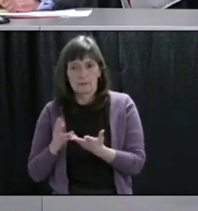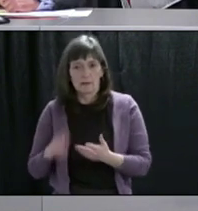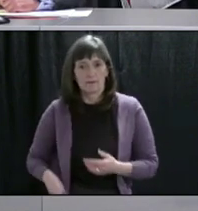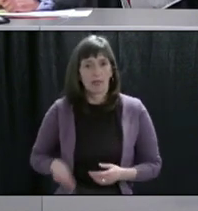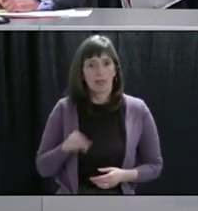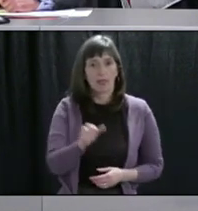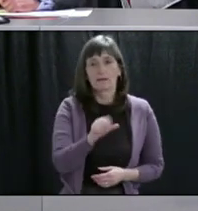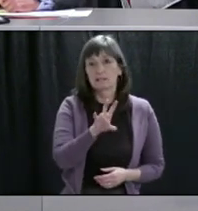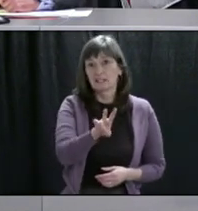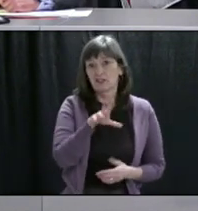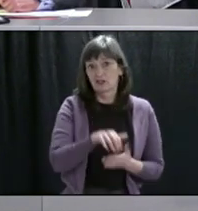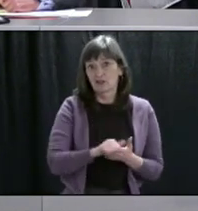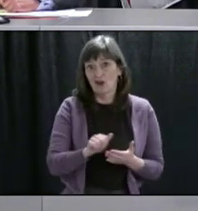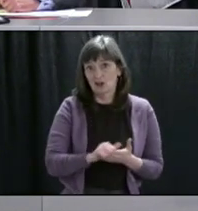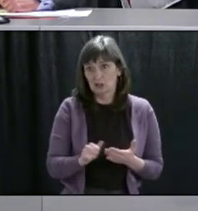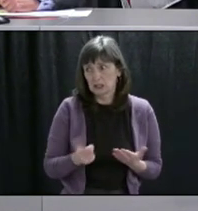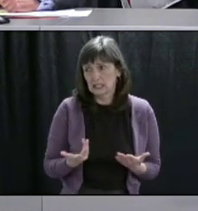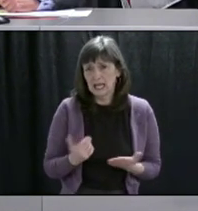pocket, what is being done there?